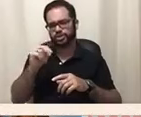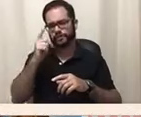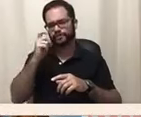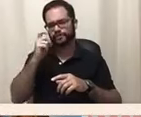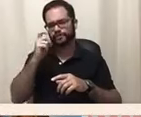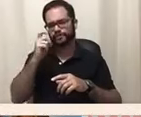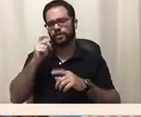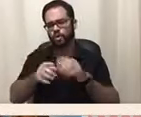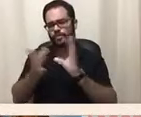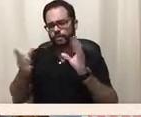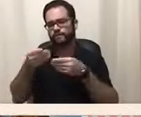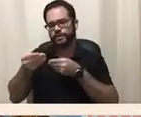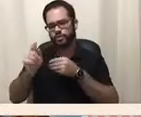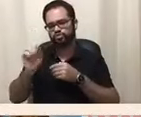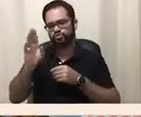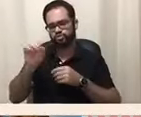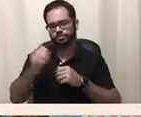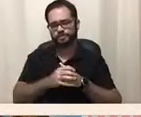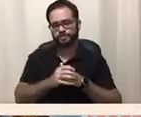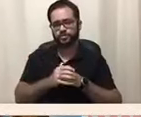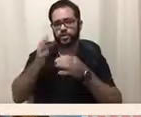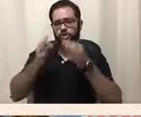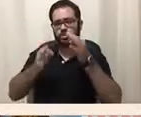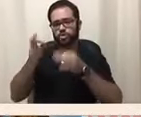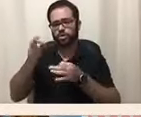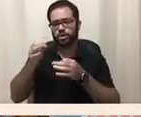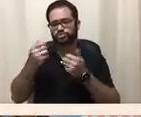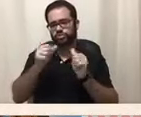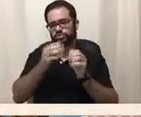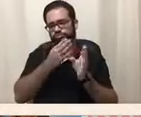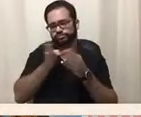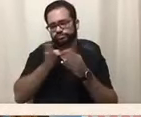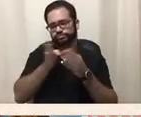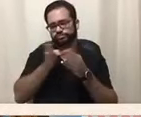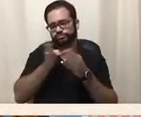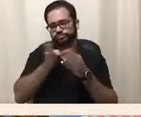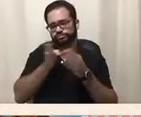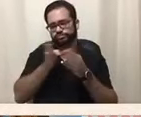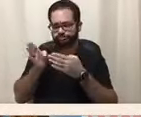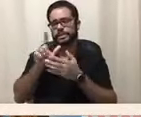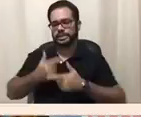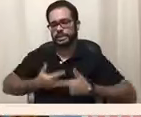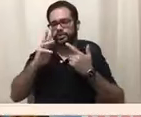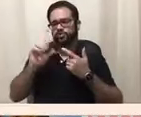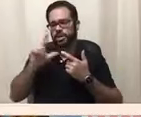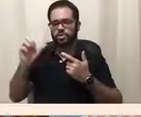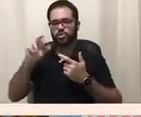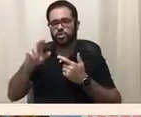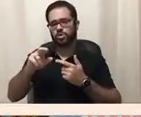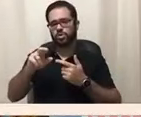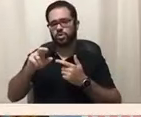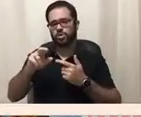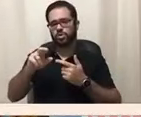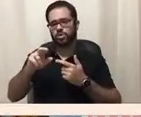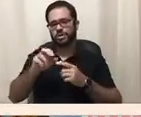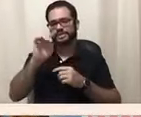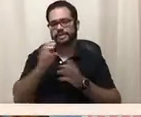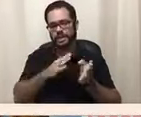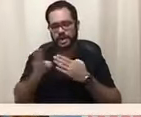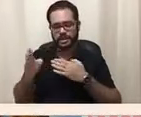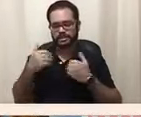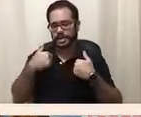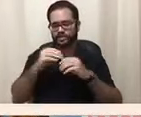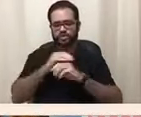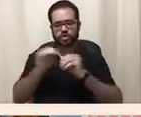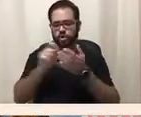and other forms of life slash estate planning. Shivo left no written instructions concerning her wishes if she were